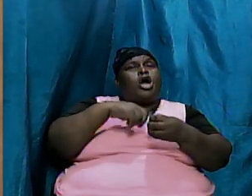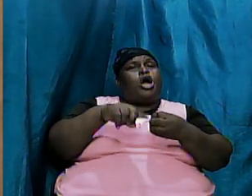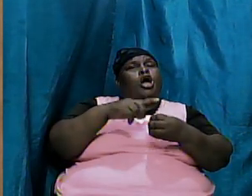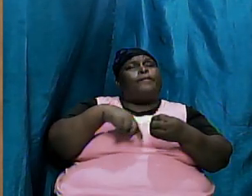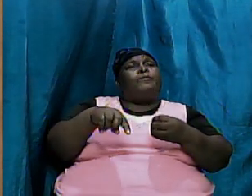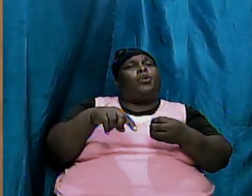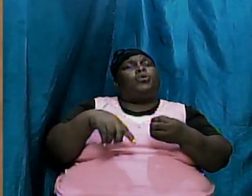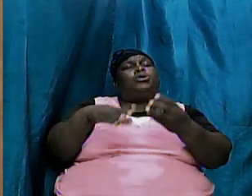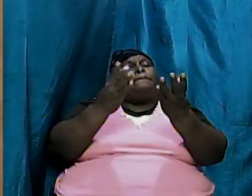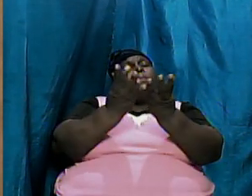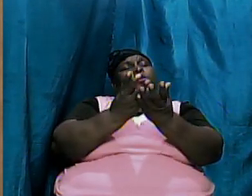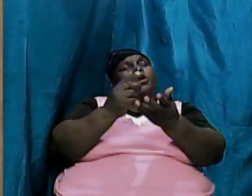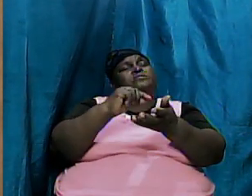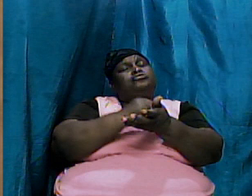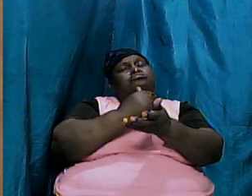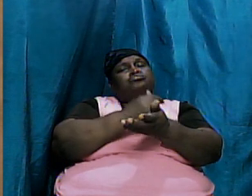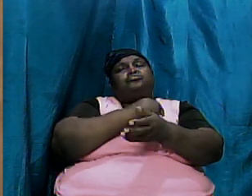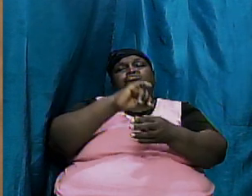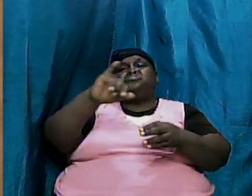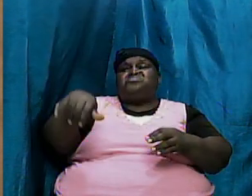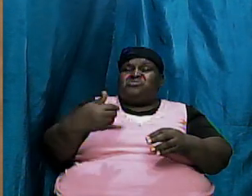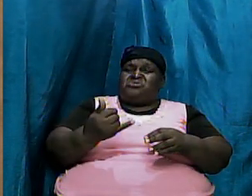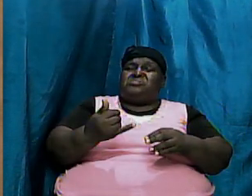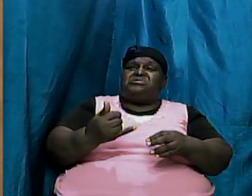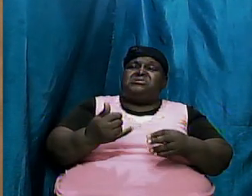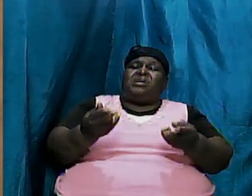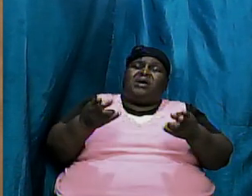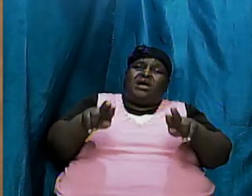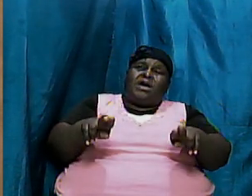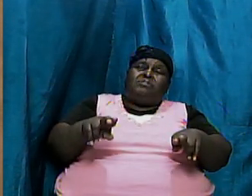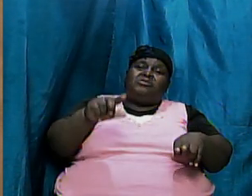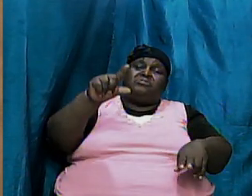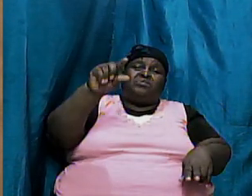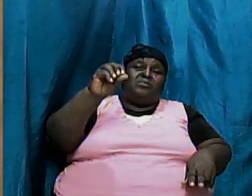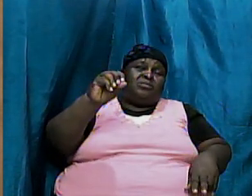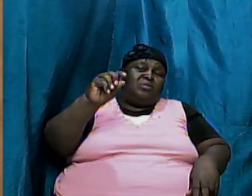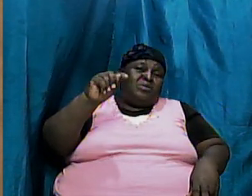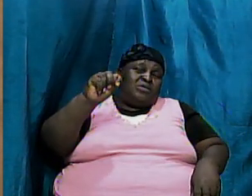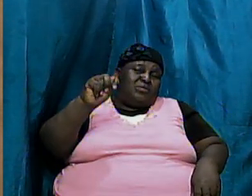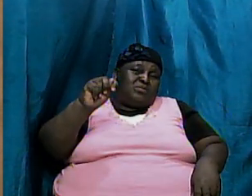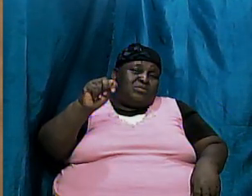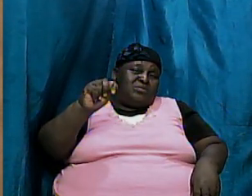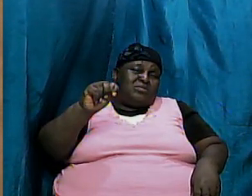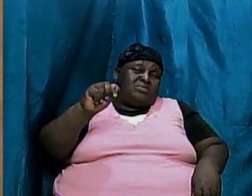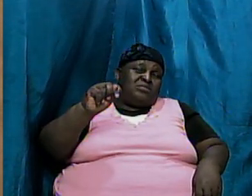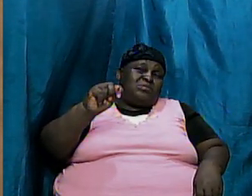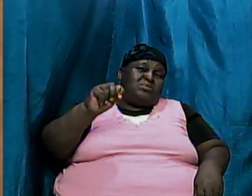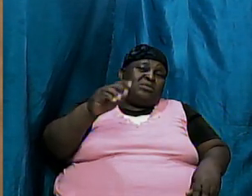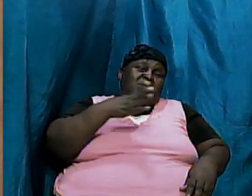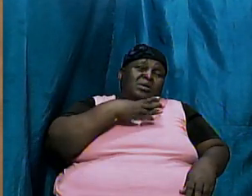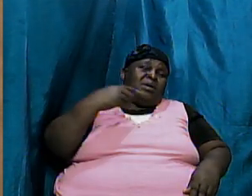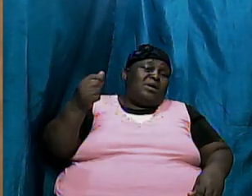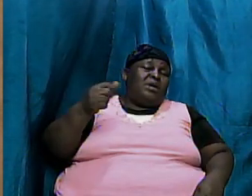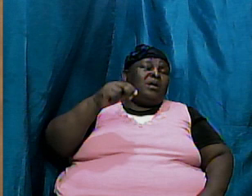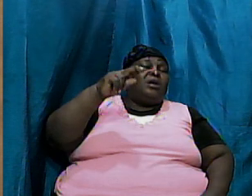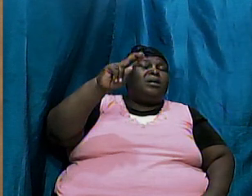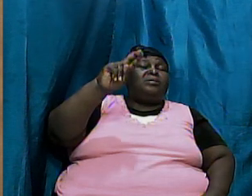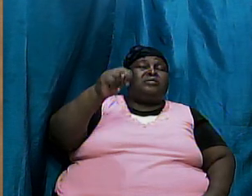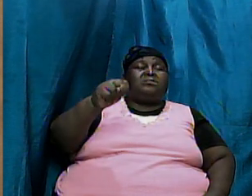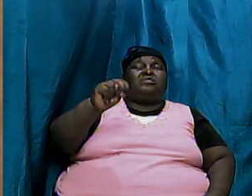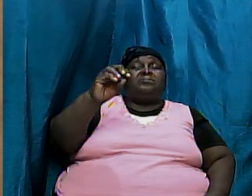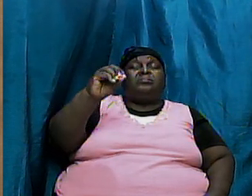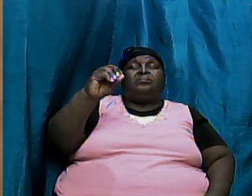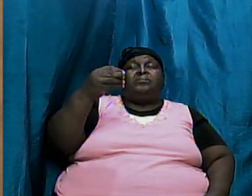his point and says just like what has happened to Lot and Lot and Noah was in Genesis Jesus is